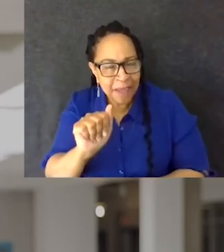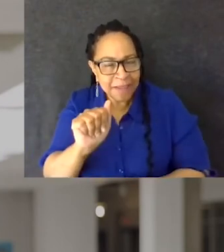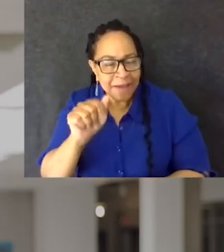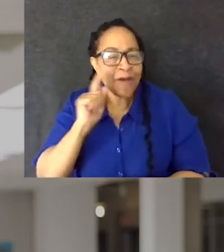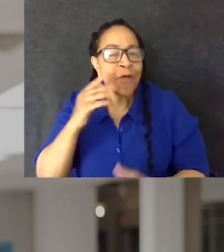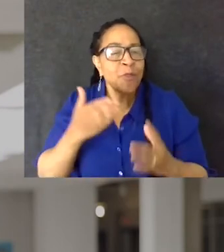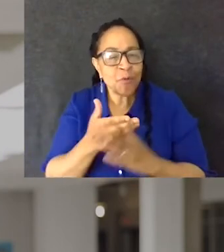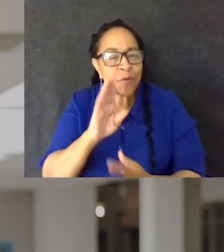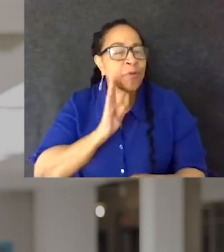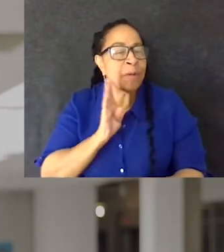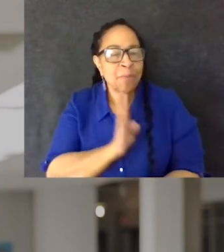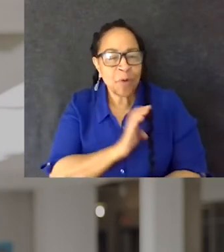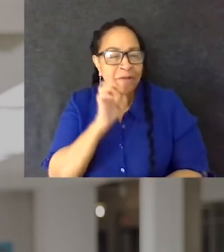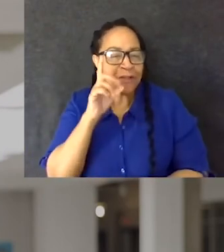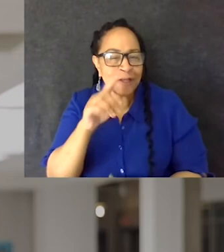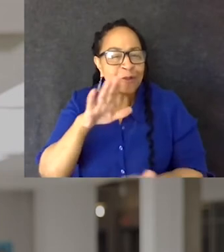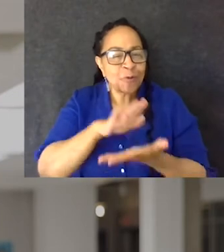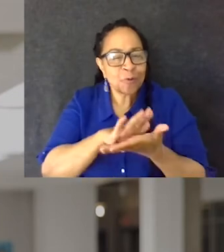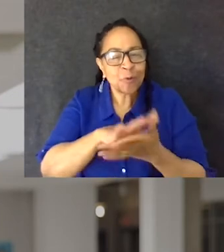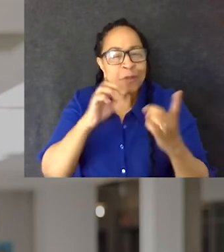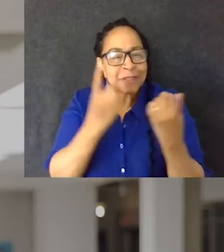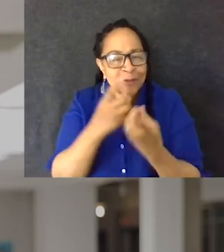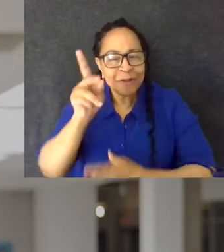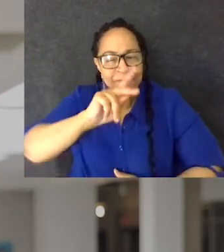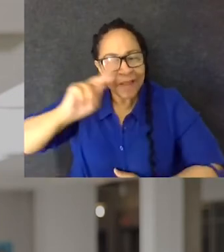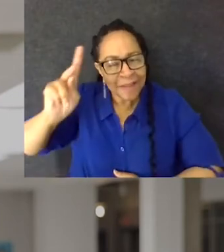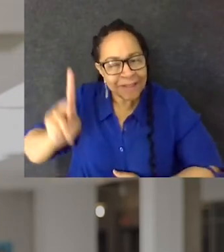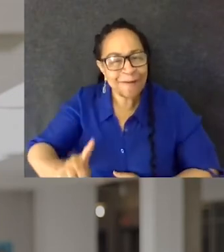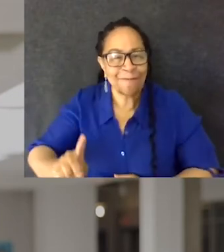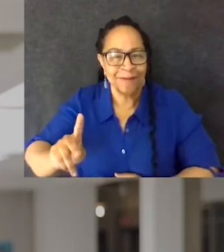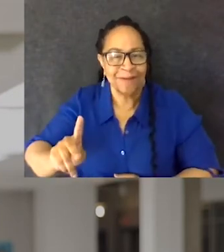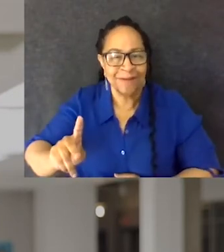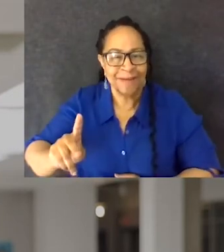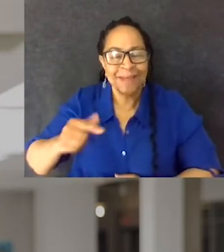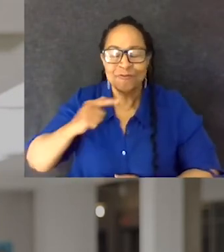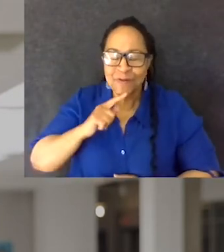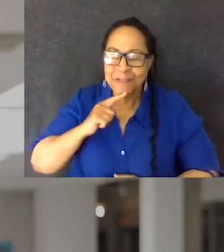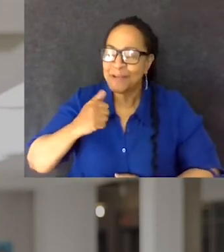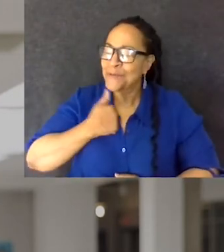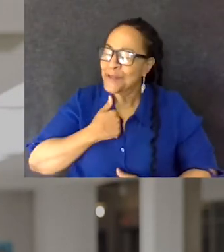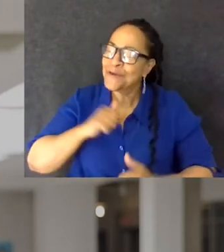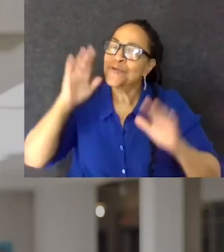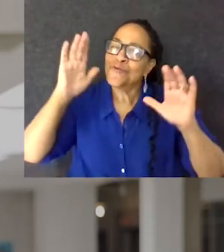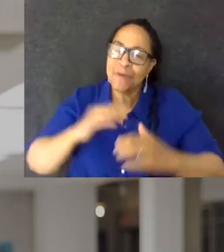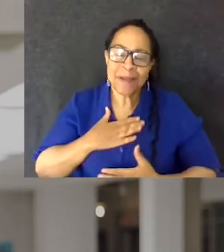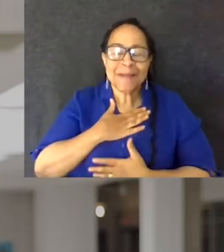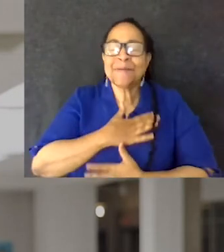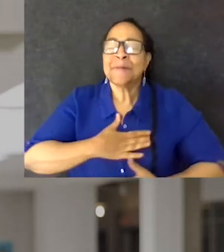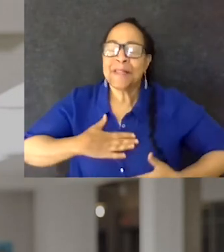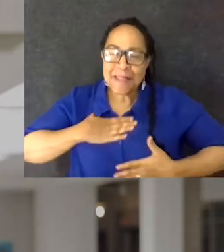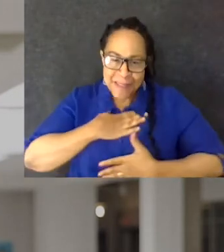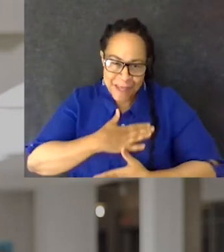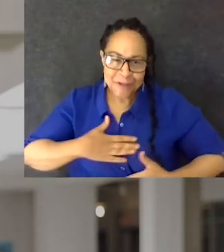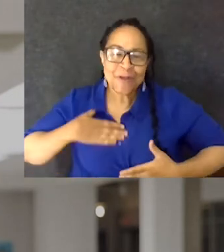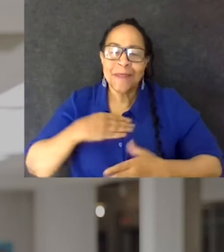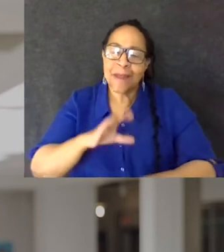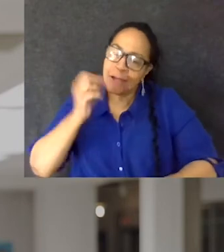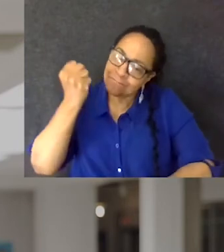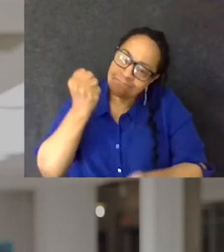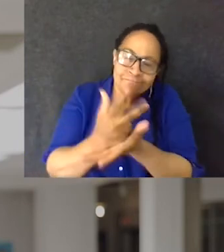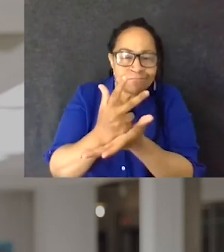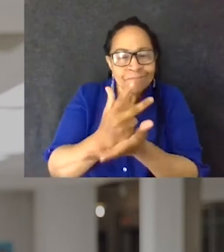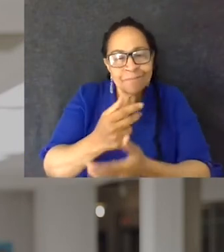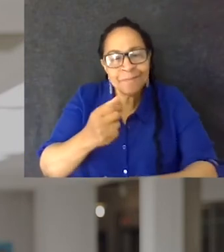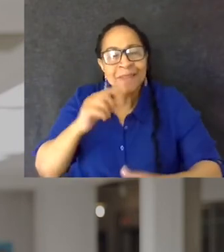through the Board of Education of the School District of Philadelphia, it is with pleasure that I certify